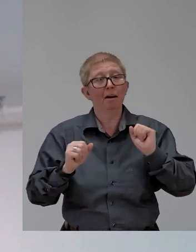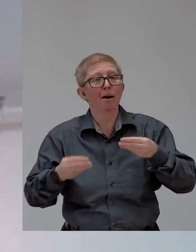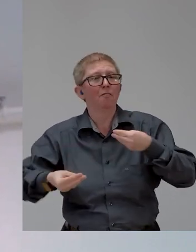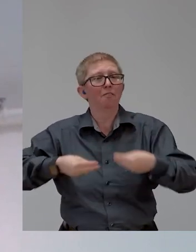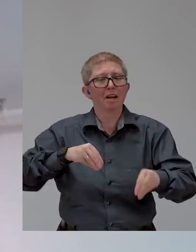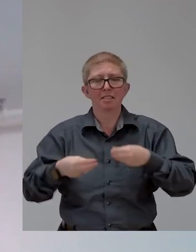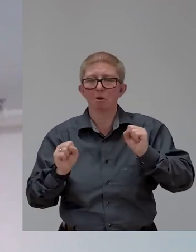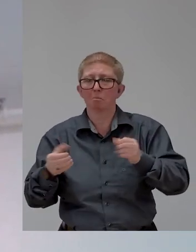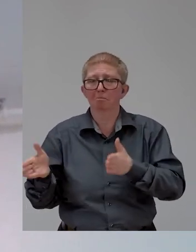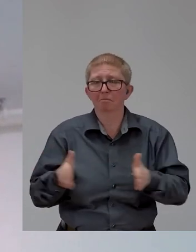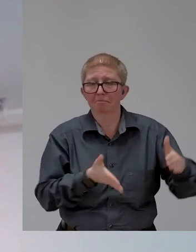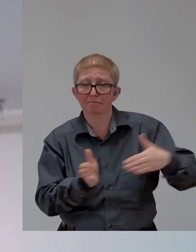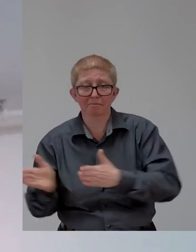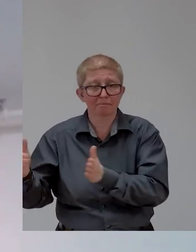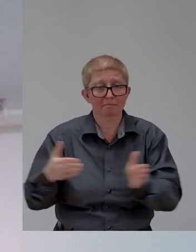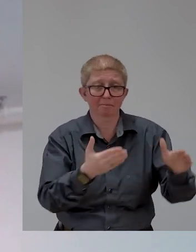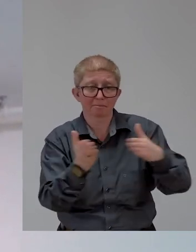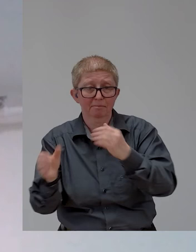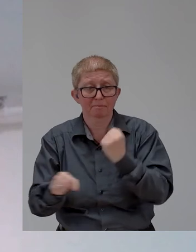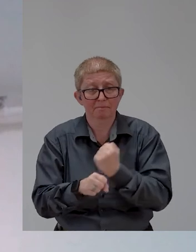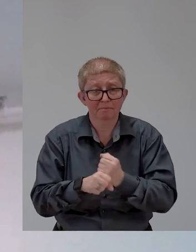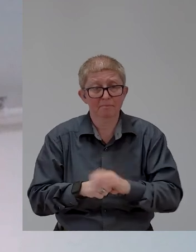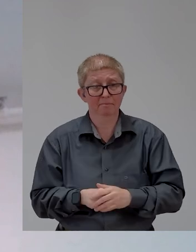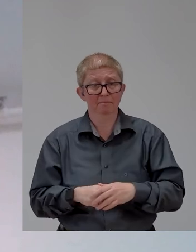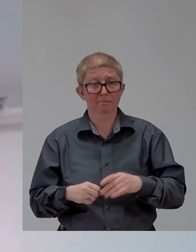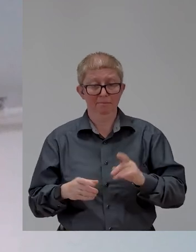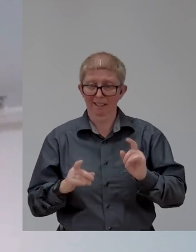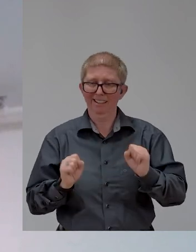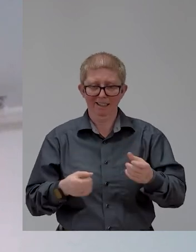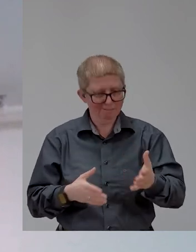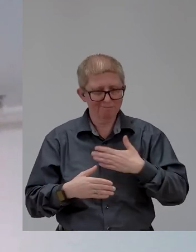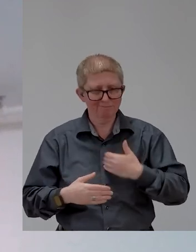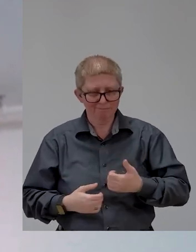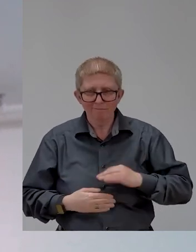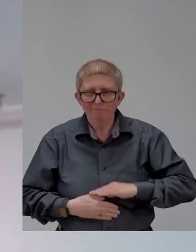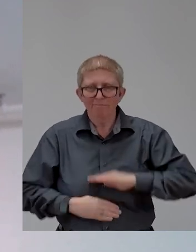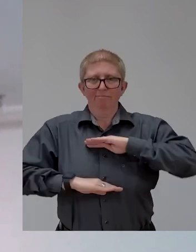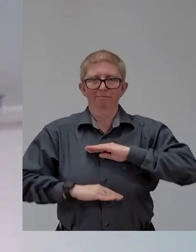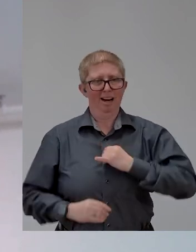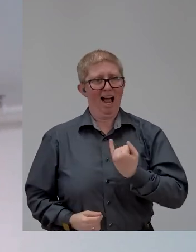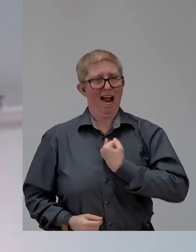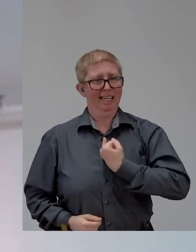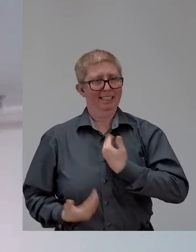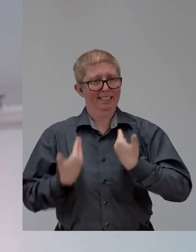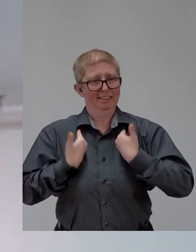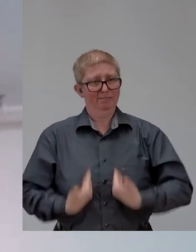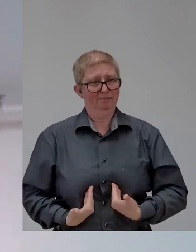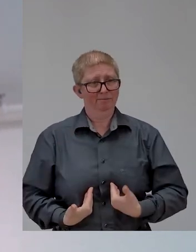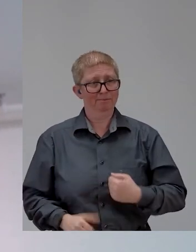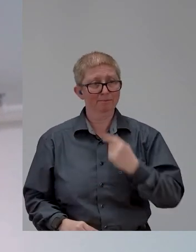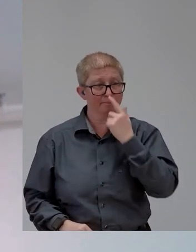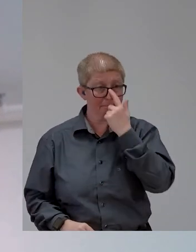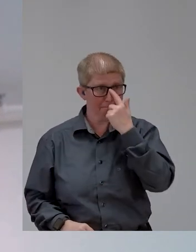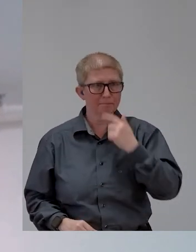disabled identities. This is, of course, a very complex and often personal issue to disclose or not to disclose.